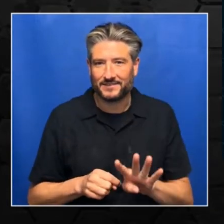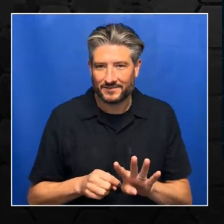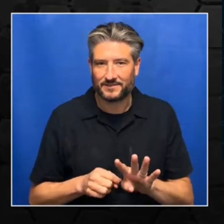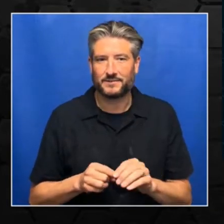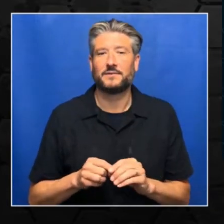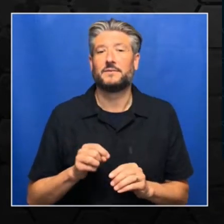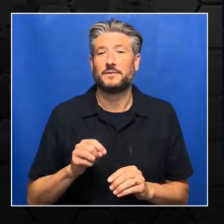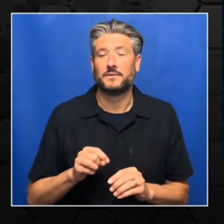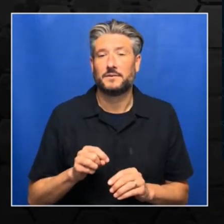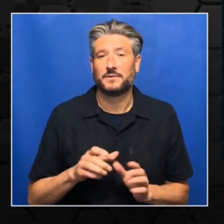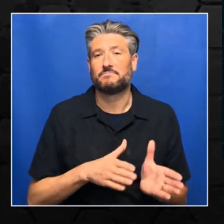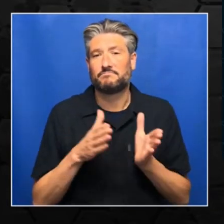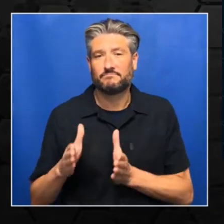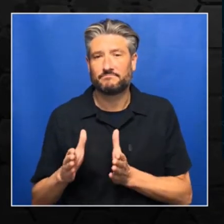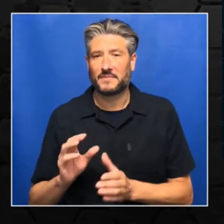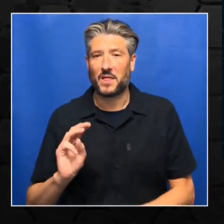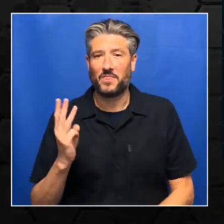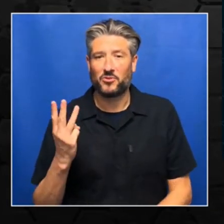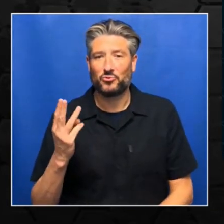three-dimensional tensors.